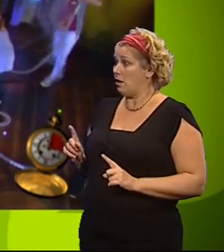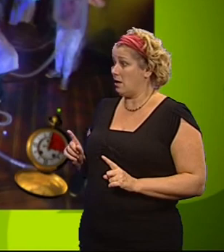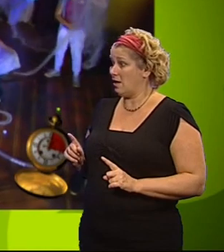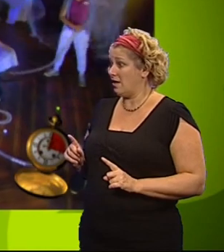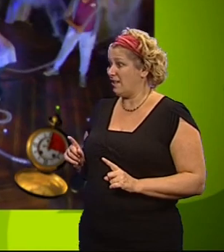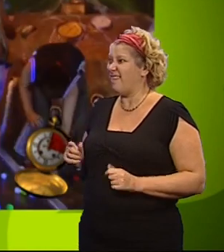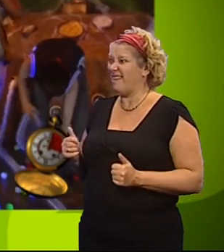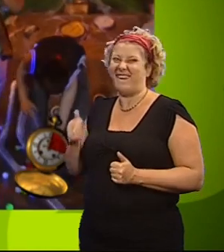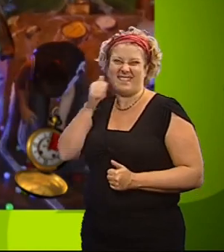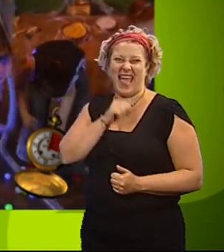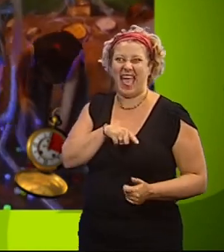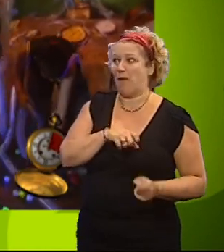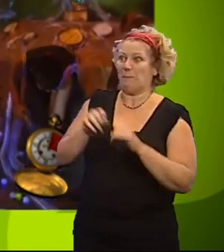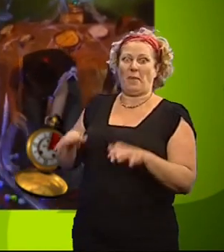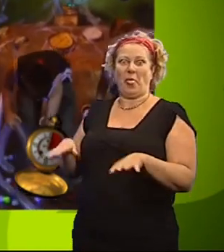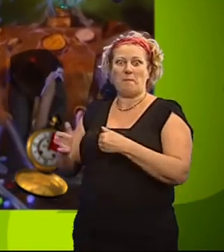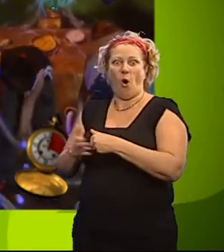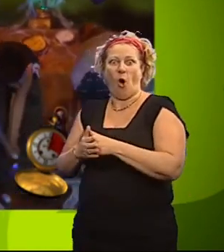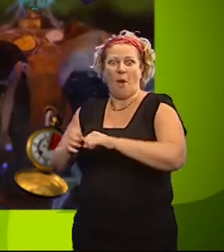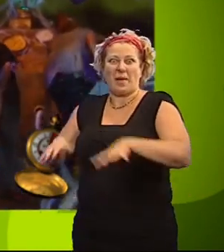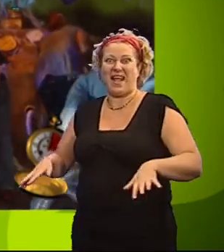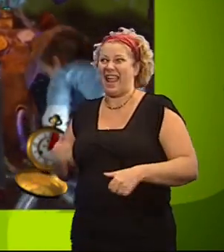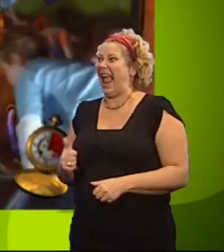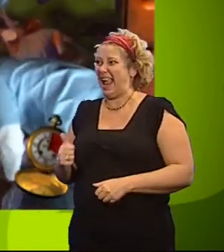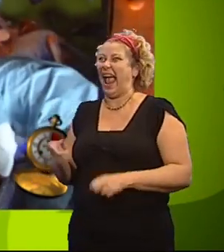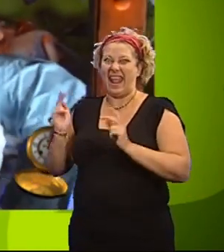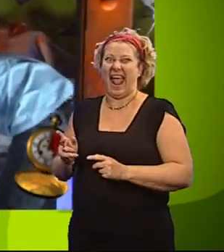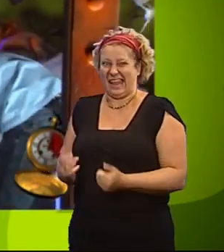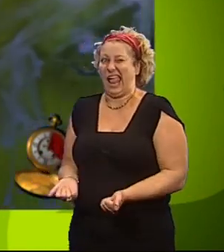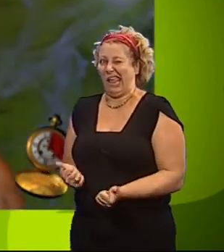Sneaky work, Jack. That should keep them busy for a while. Well done.